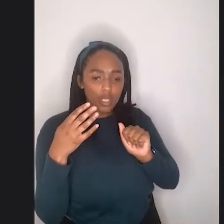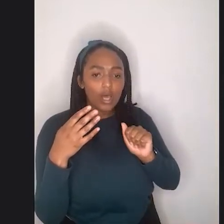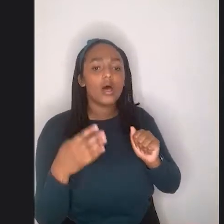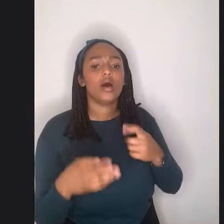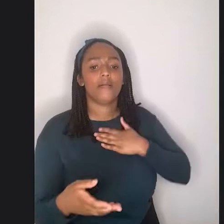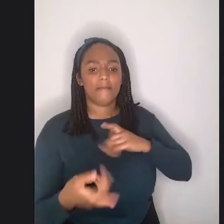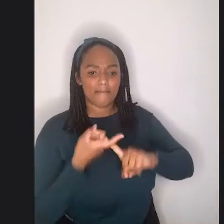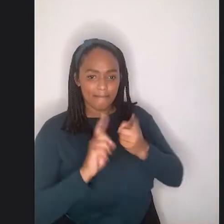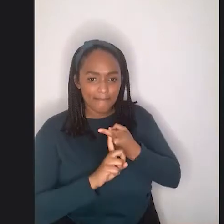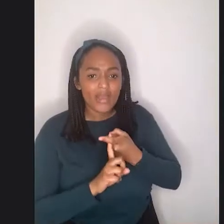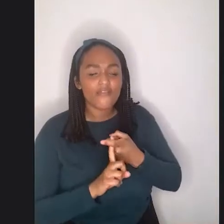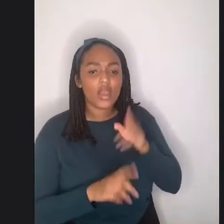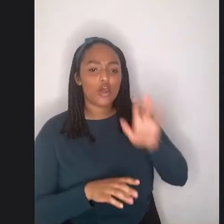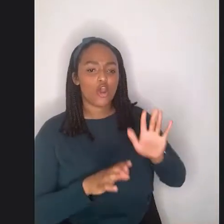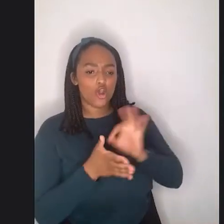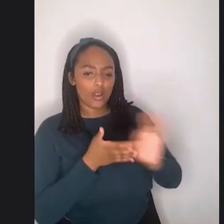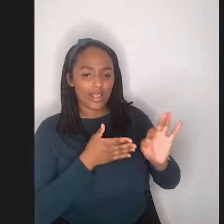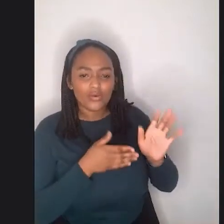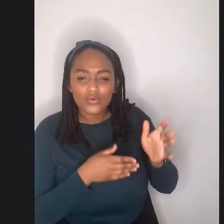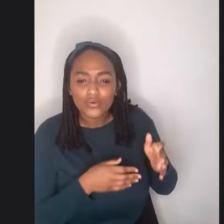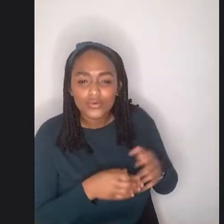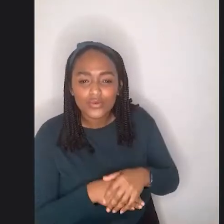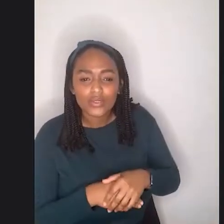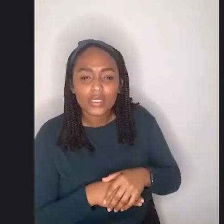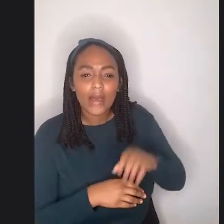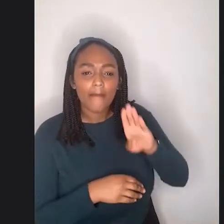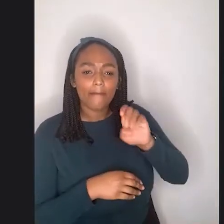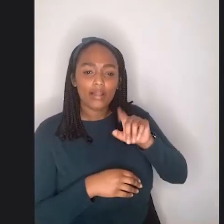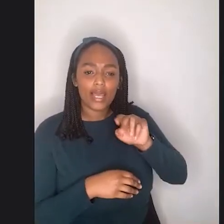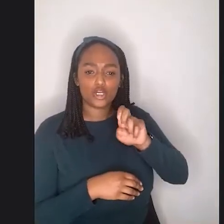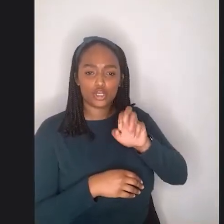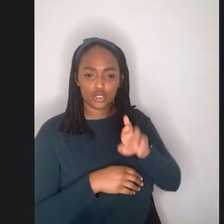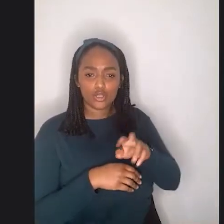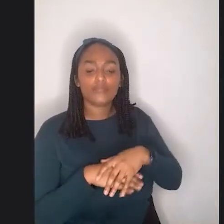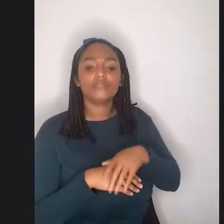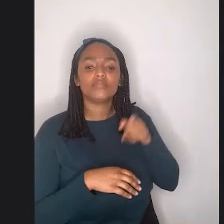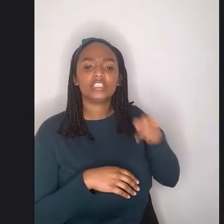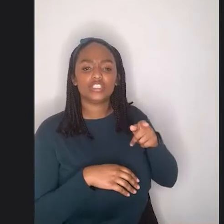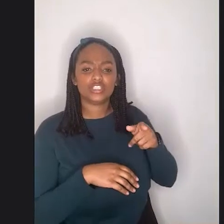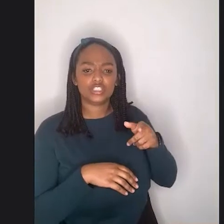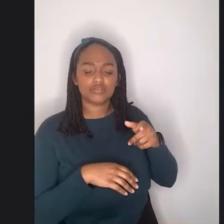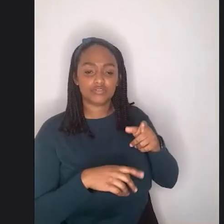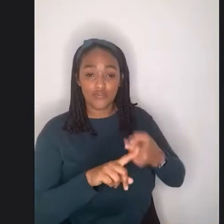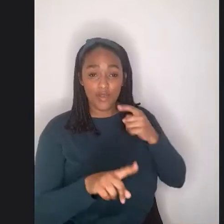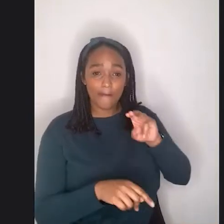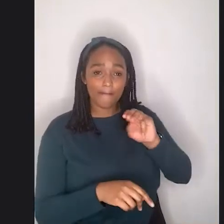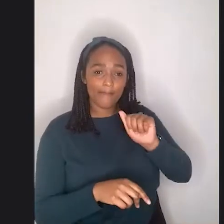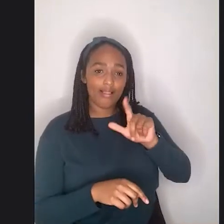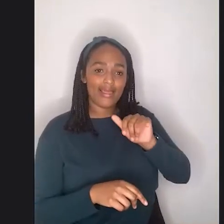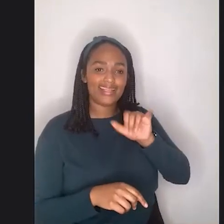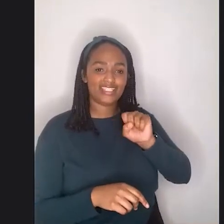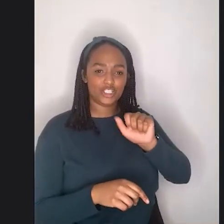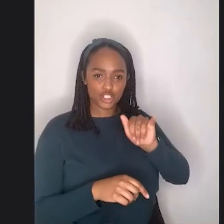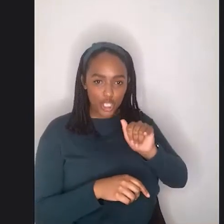she goes by the account Sapphire Splendor. She is in Malaysia, very, very avid fed activist. And then we've got,